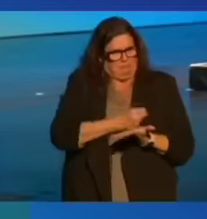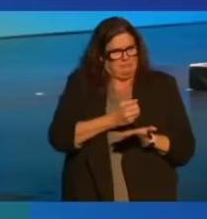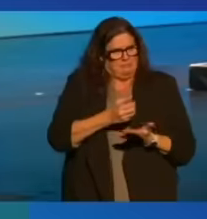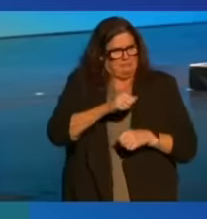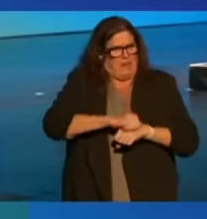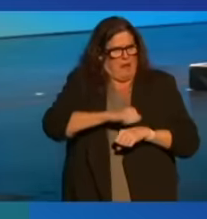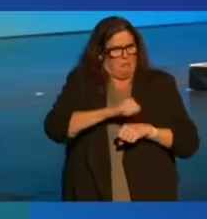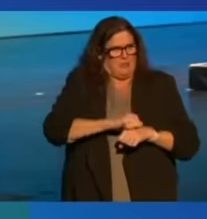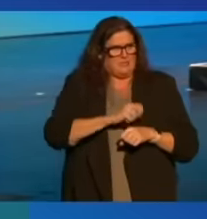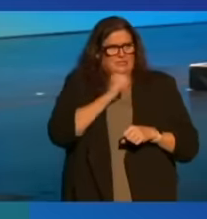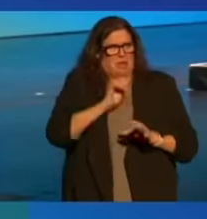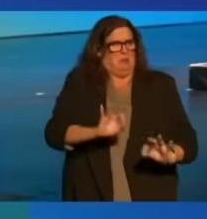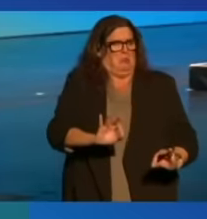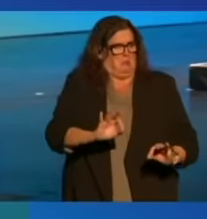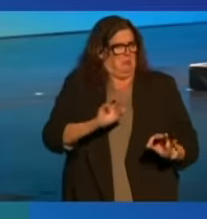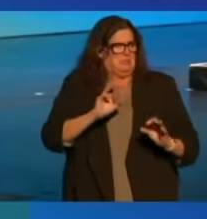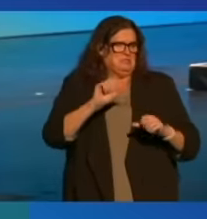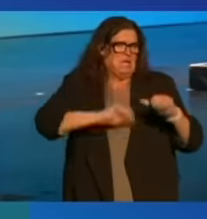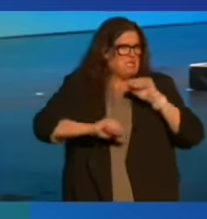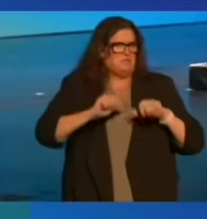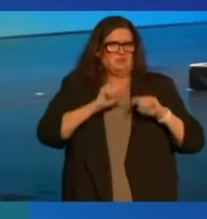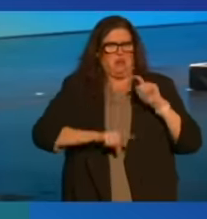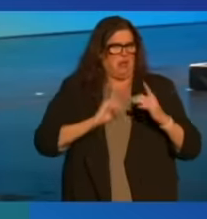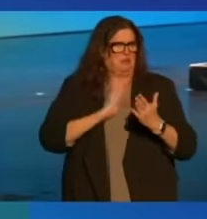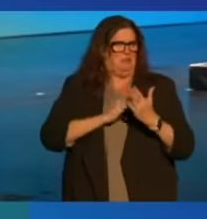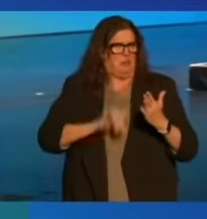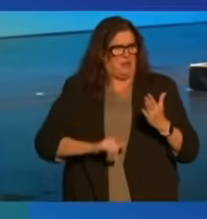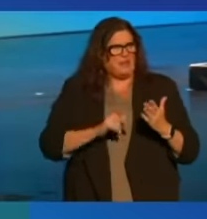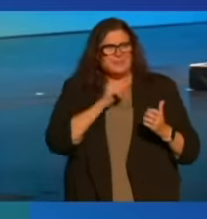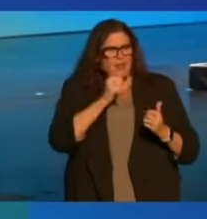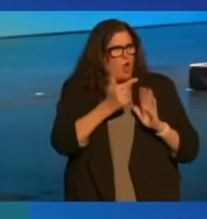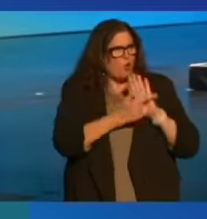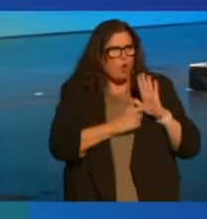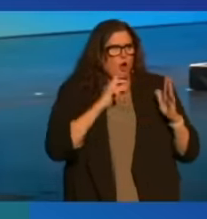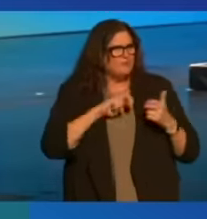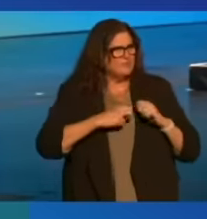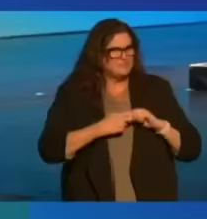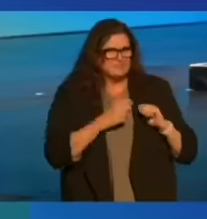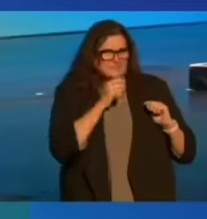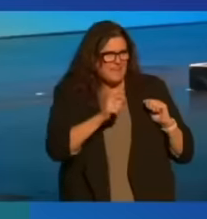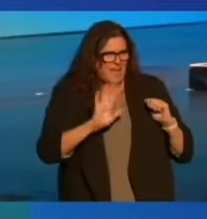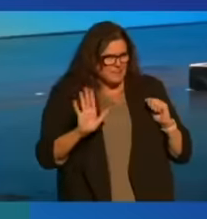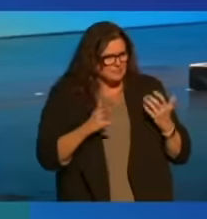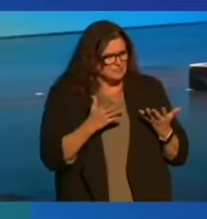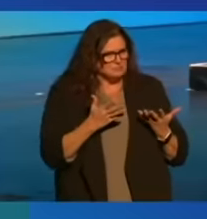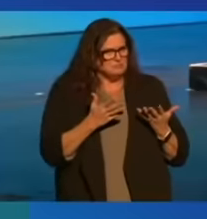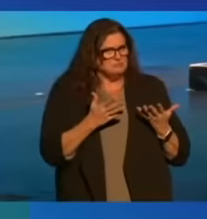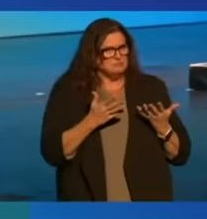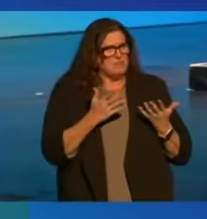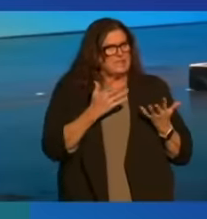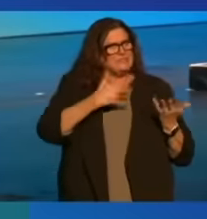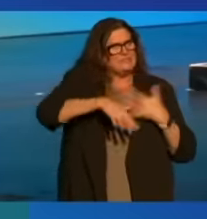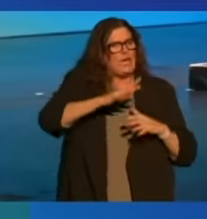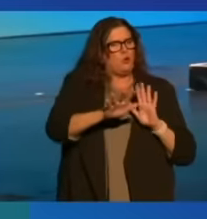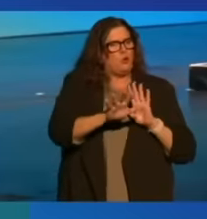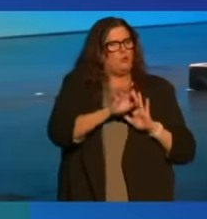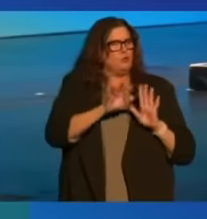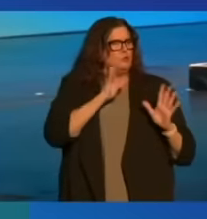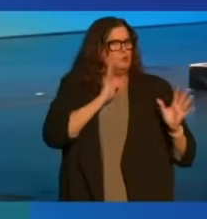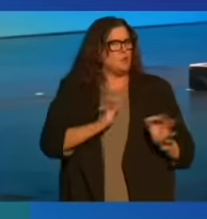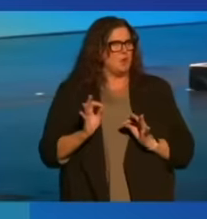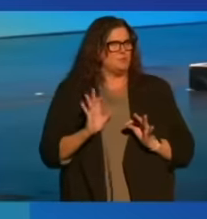immutable scientific principle. This is not one of the laws of physics. It is a societal choice